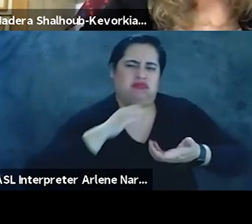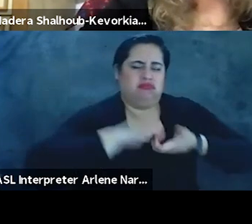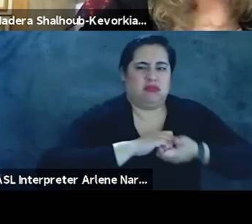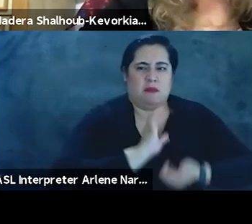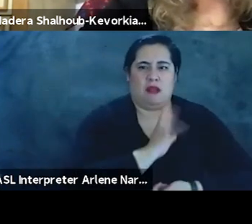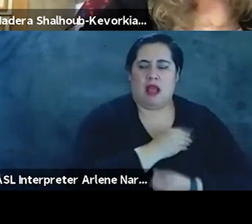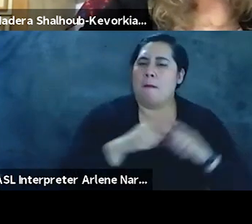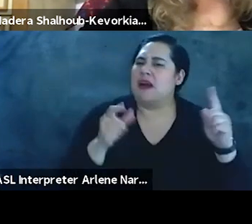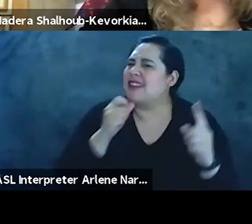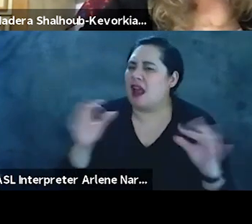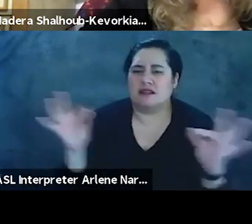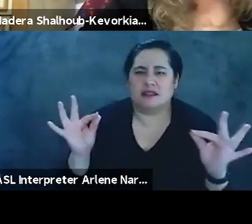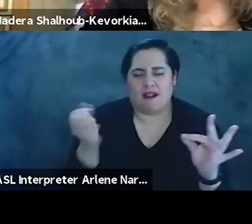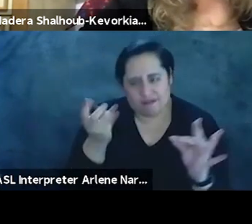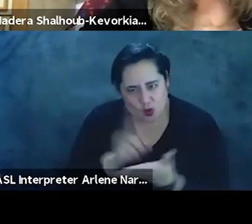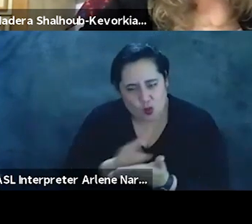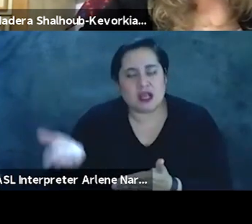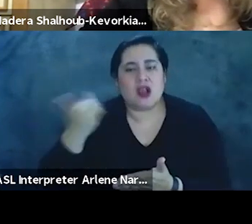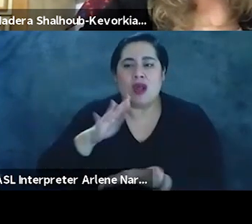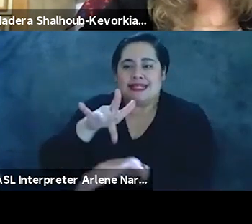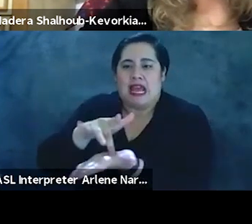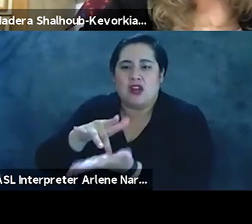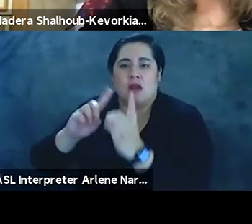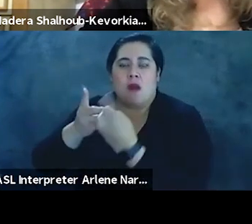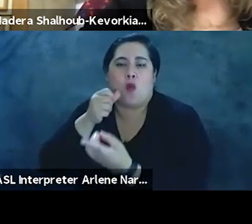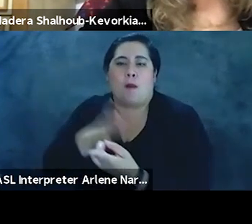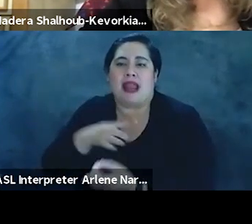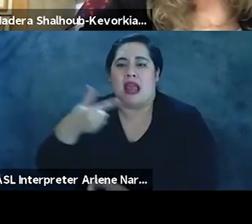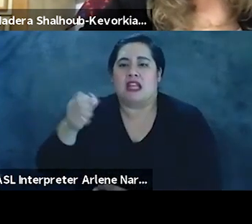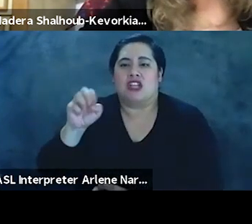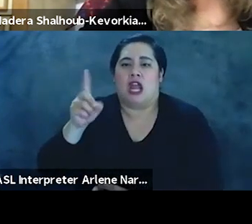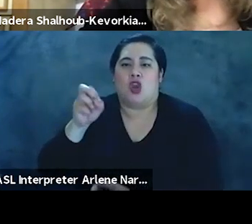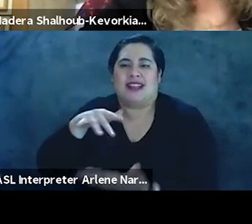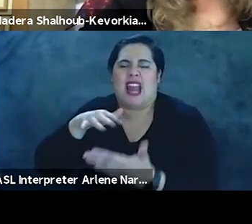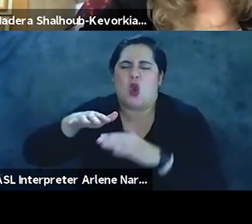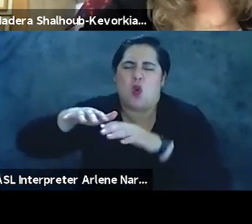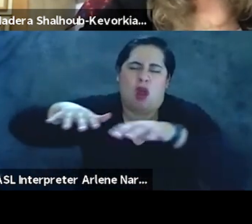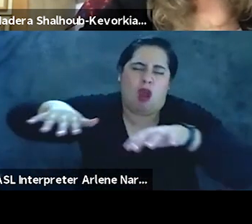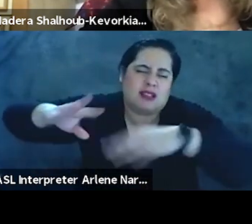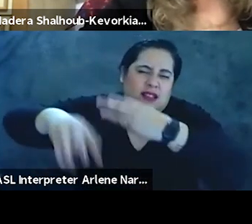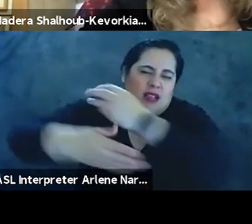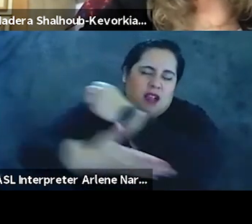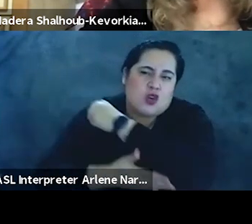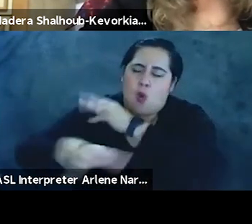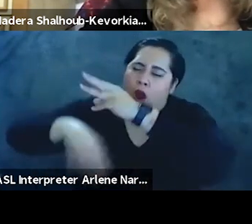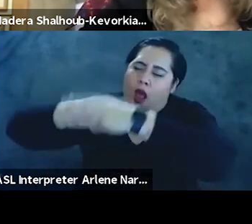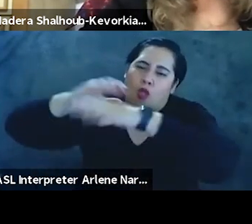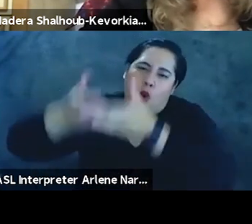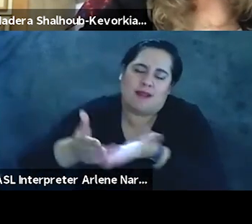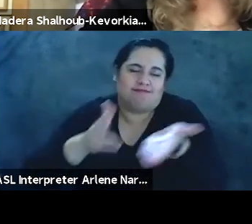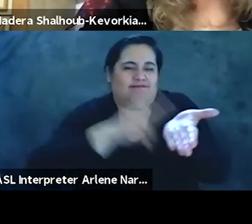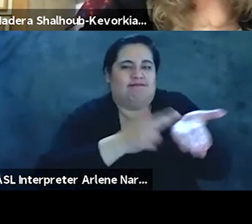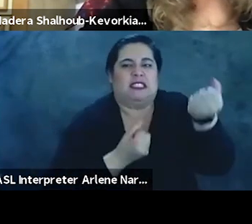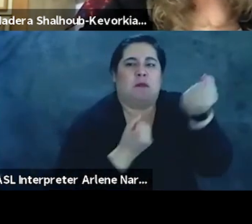feat that a few weeks ago centers and departments of women's and gender studies across the country and the world signed a statement in support of